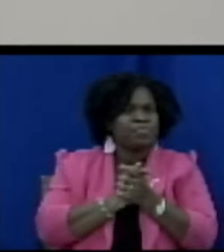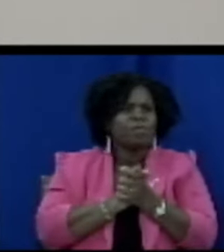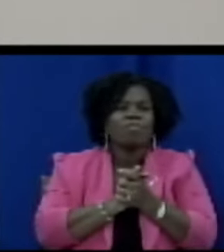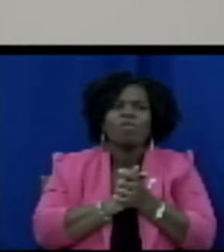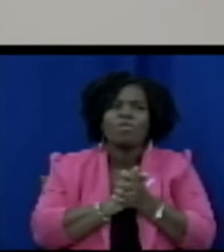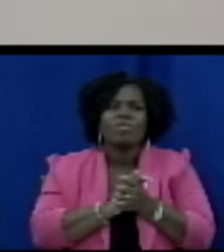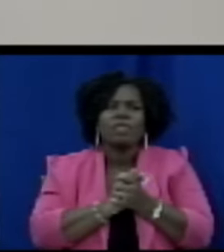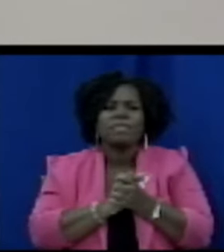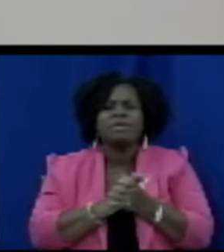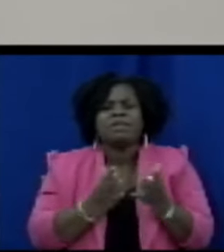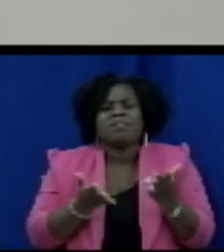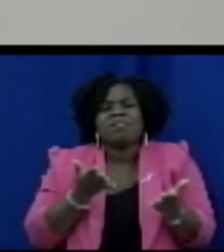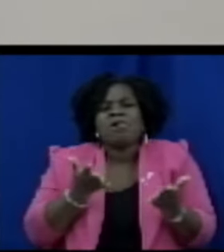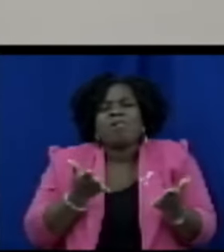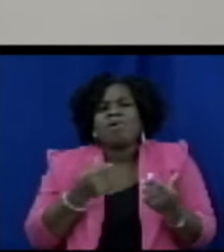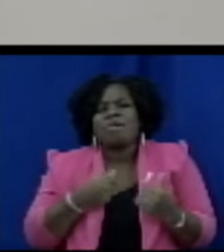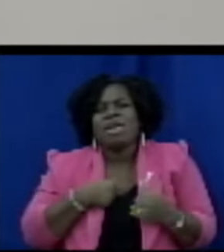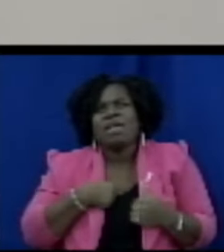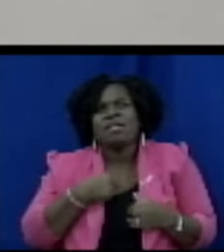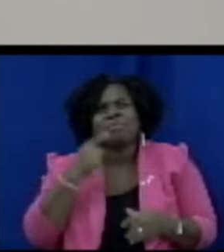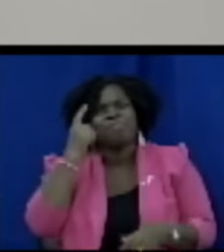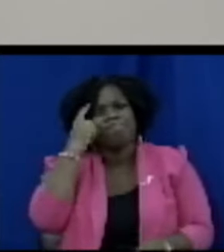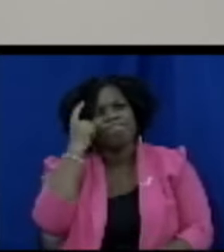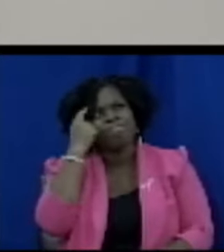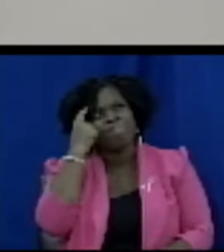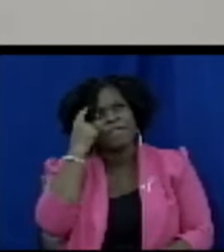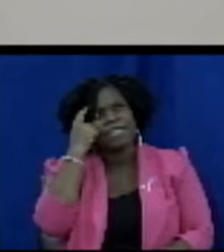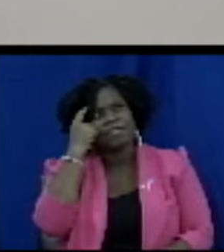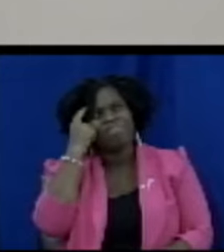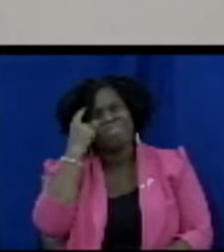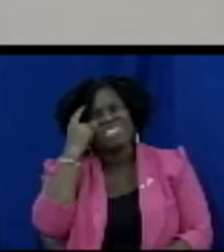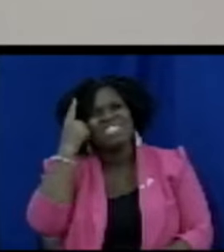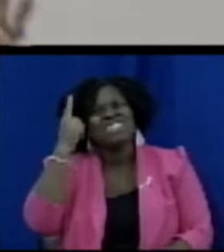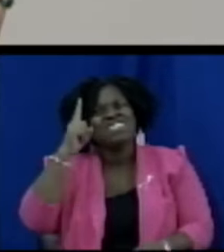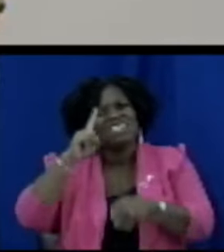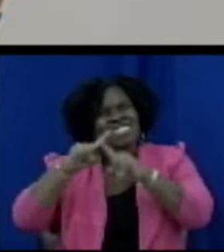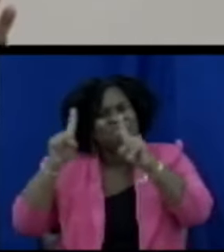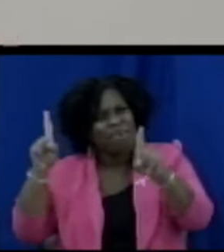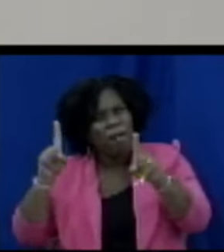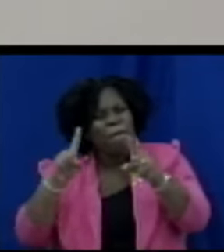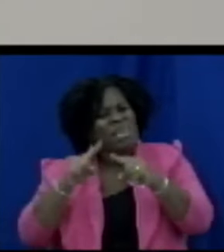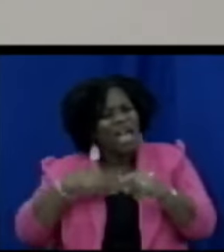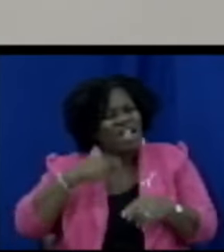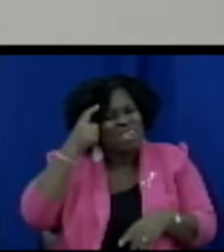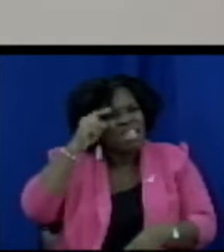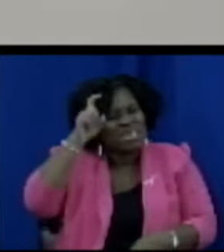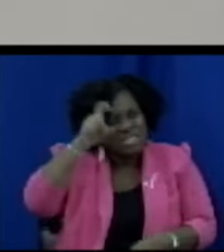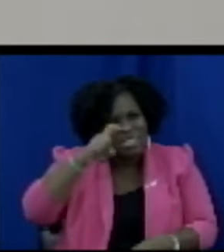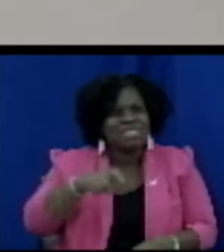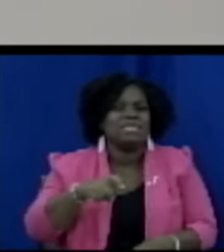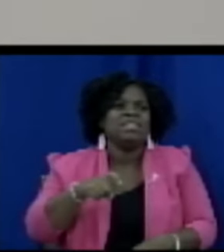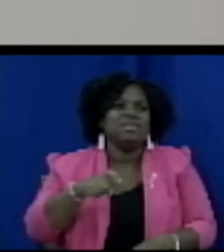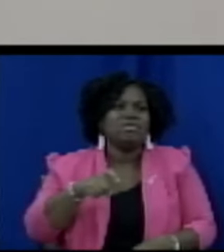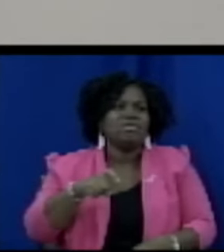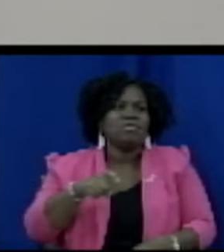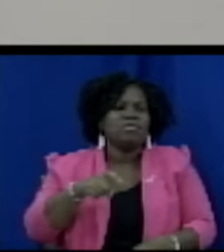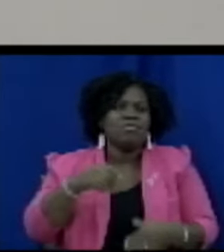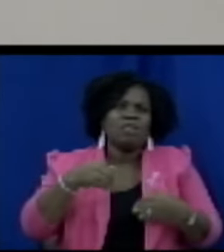maybe I'm wrong about this but I still think that there might be some need some need to address